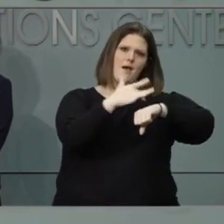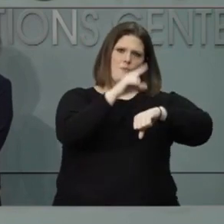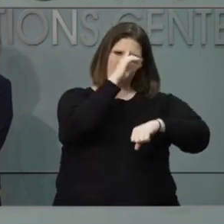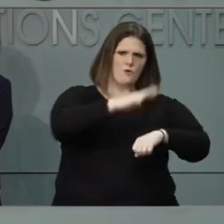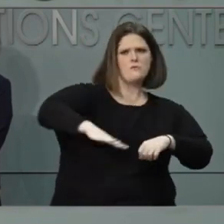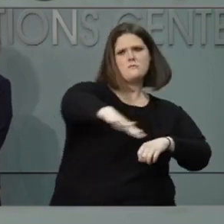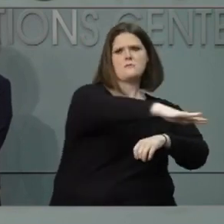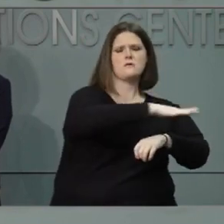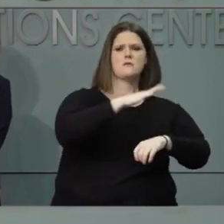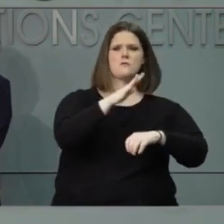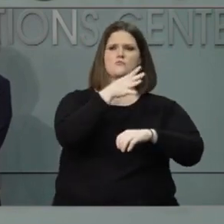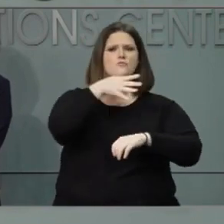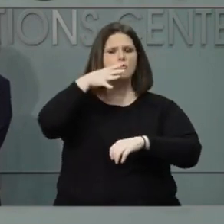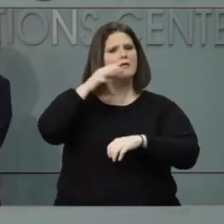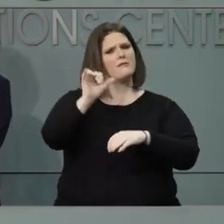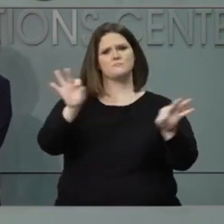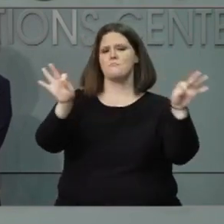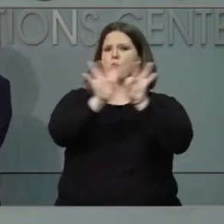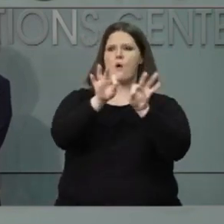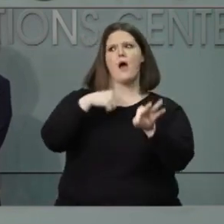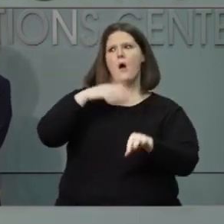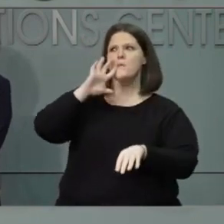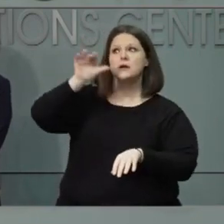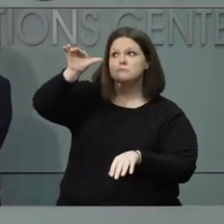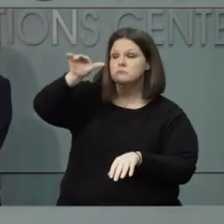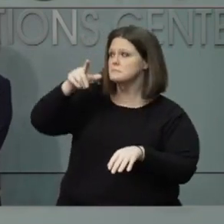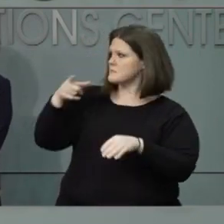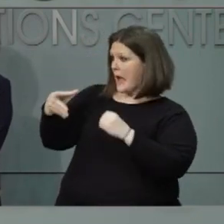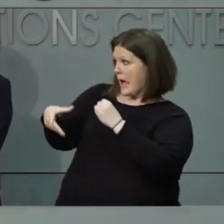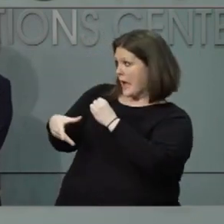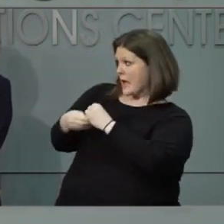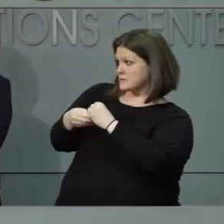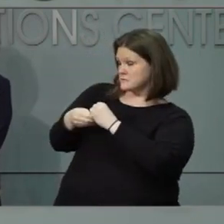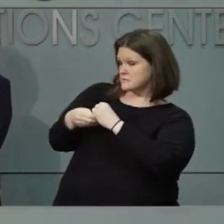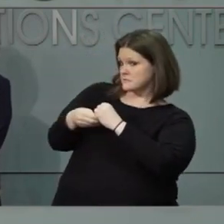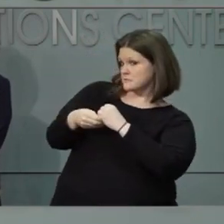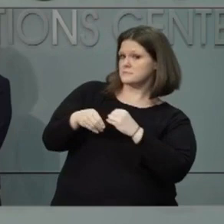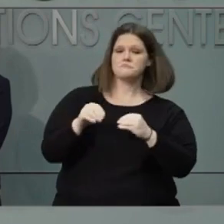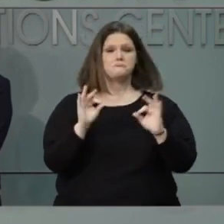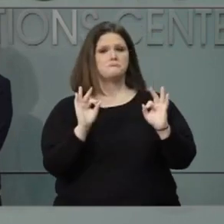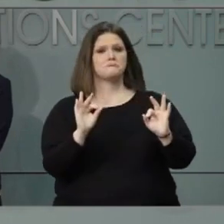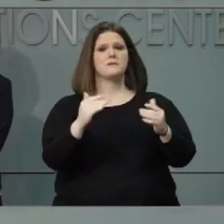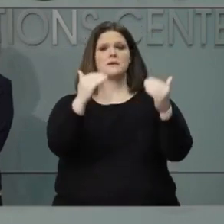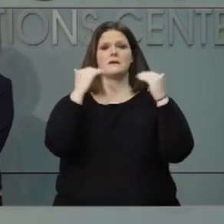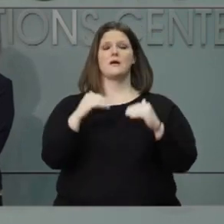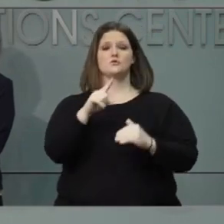absolutely critical. You need an answer? Okay. Next question.